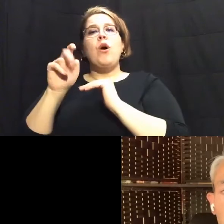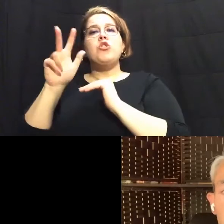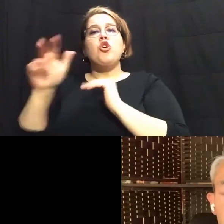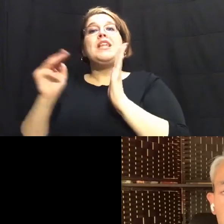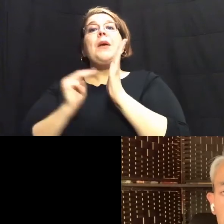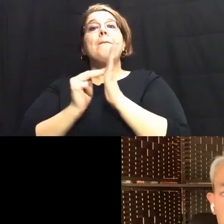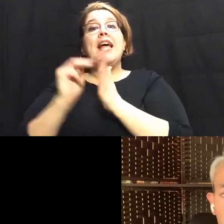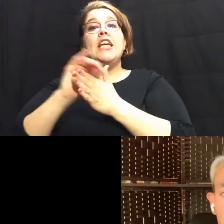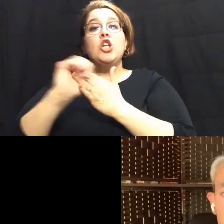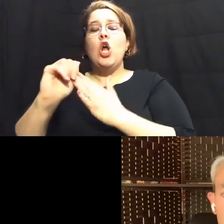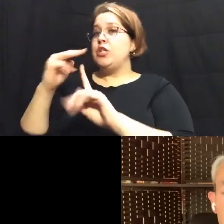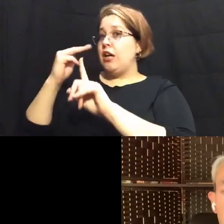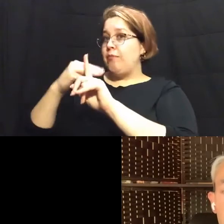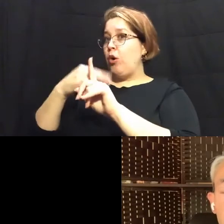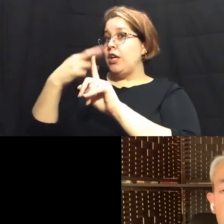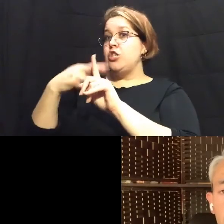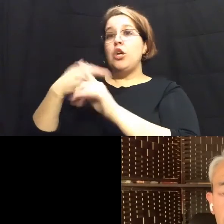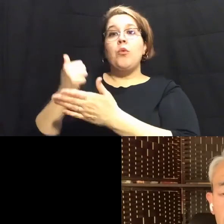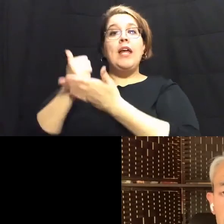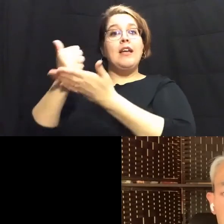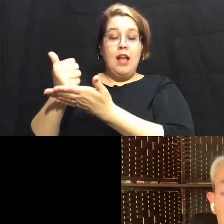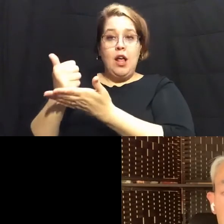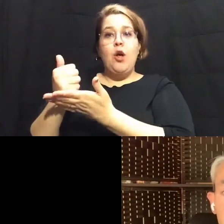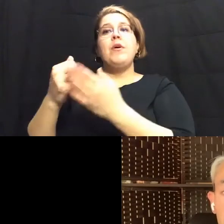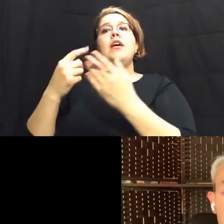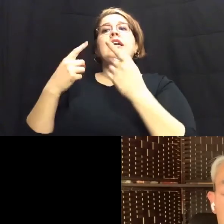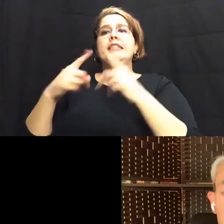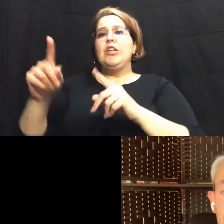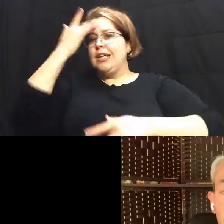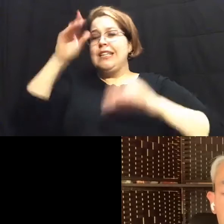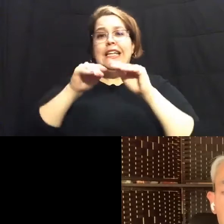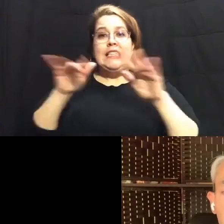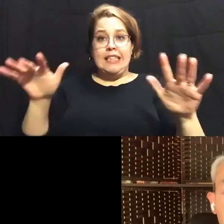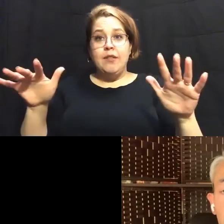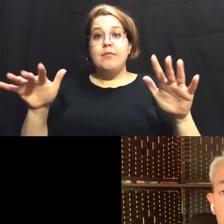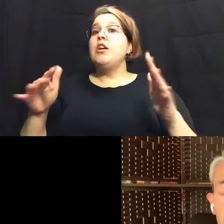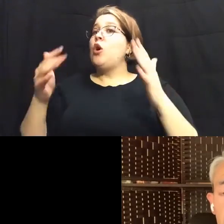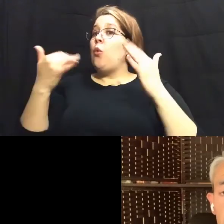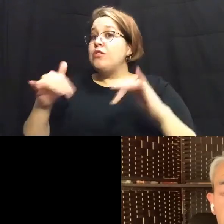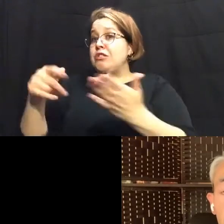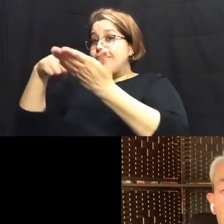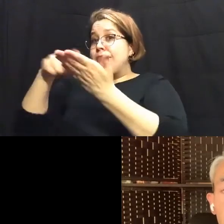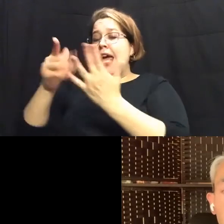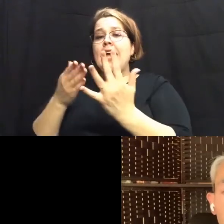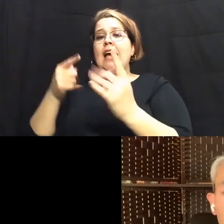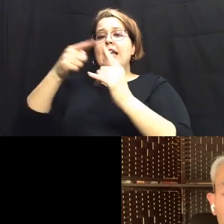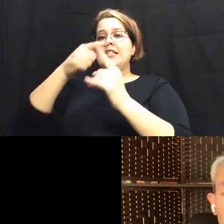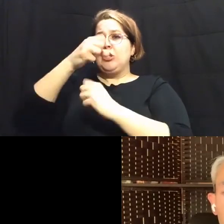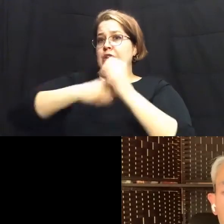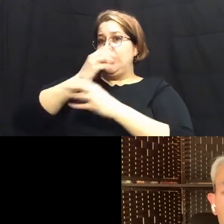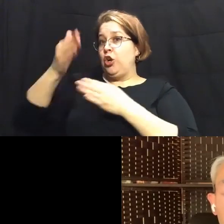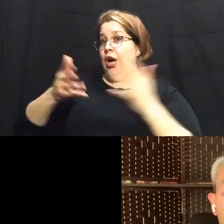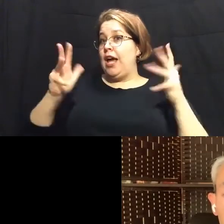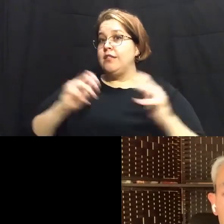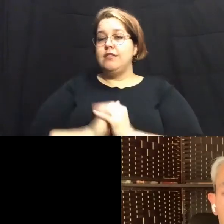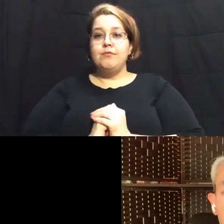of mortgage and rent assistance during the heights of this pandemic that is is still being funded through the end of this year we also